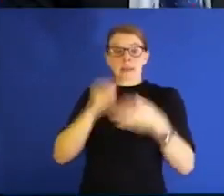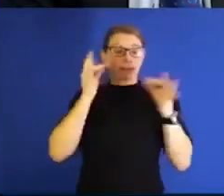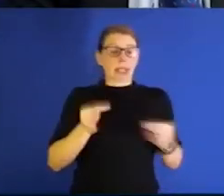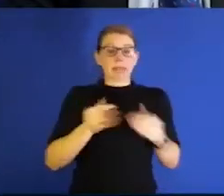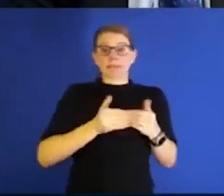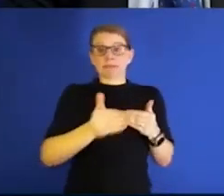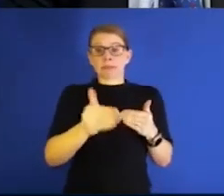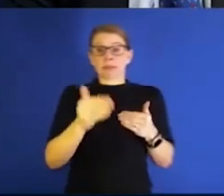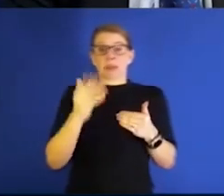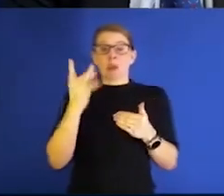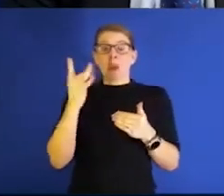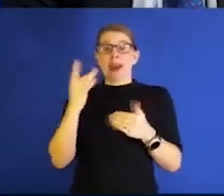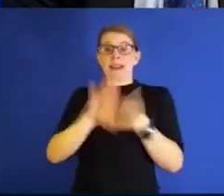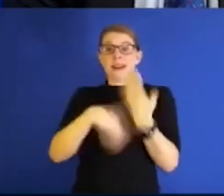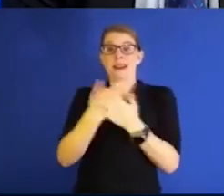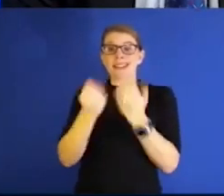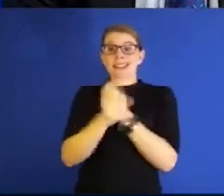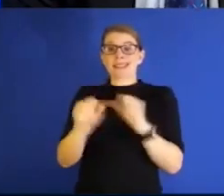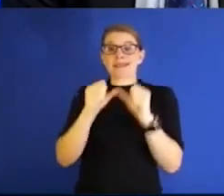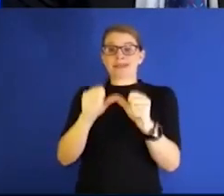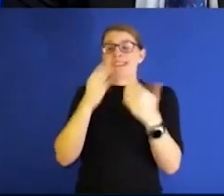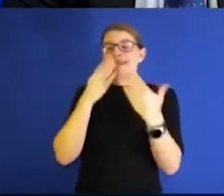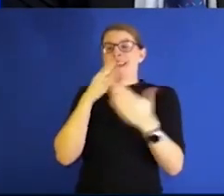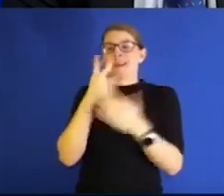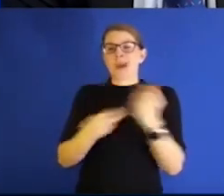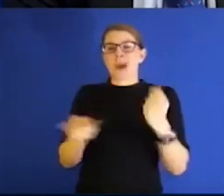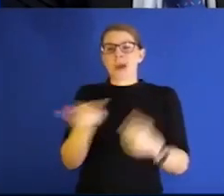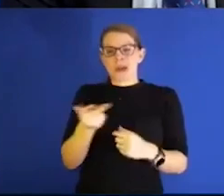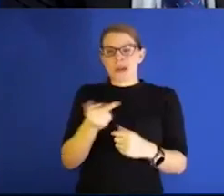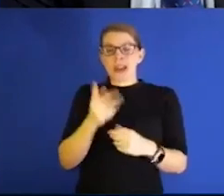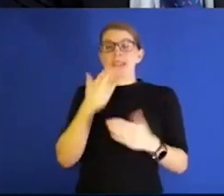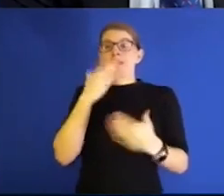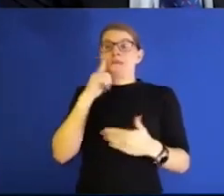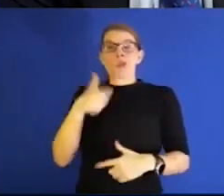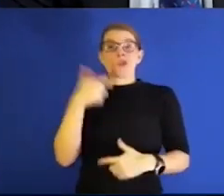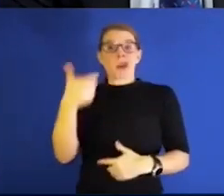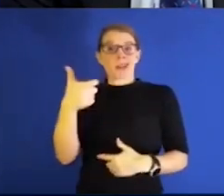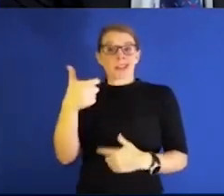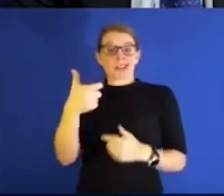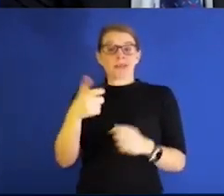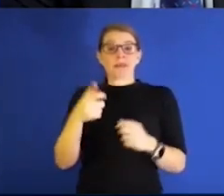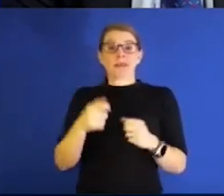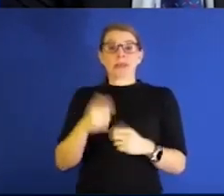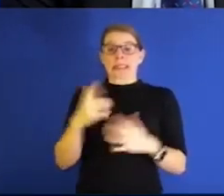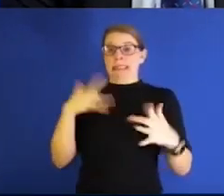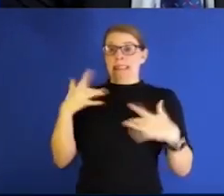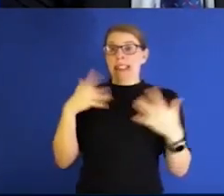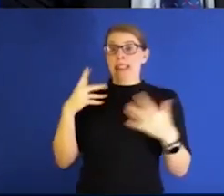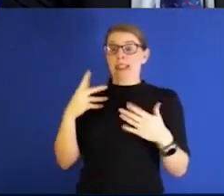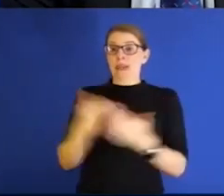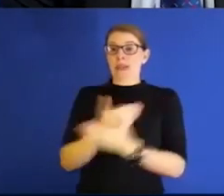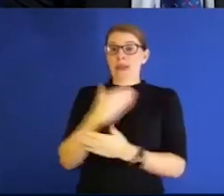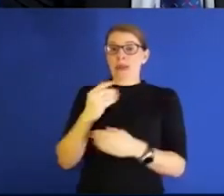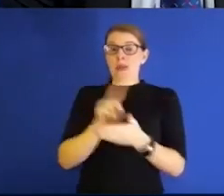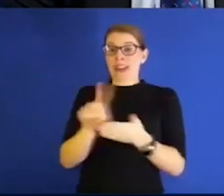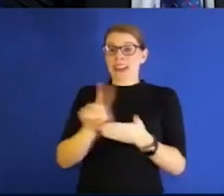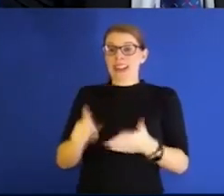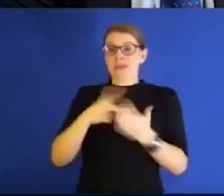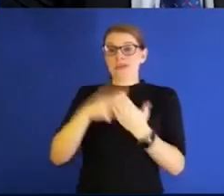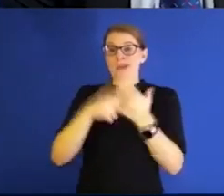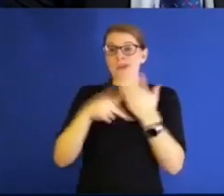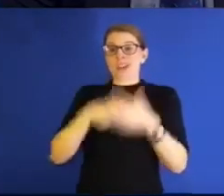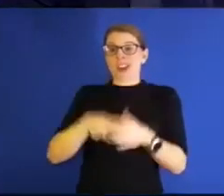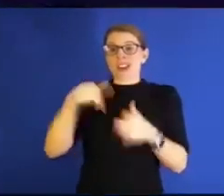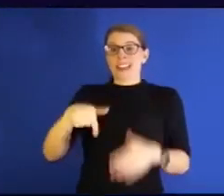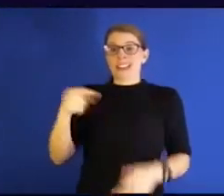Thank you both so much. And thank you all for being with us today. We do want to remind you again about an exciting new weekly program that starts this Thursday morning.